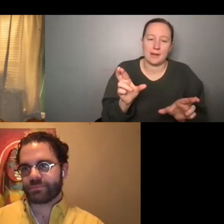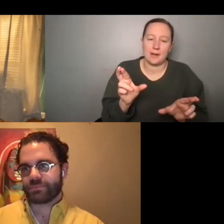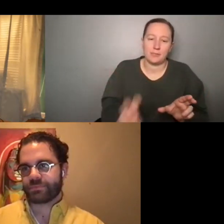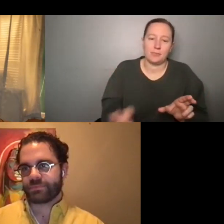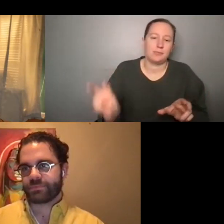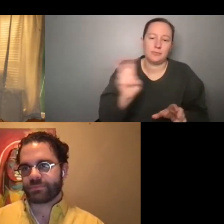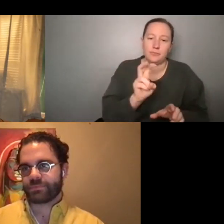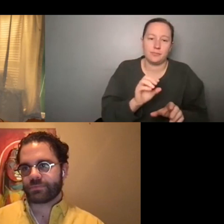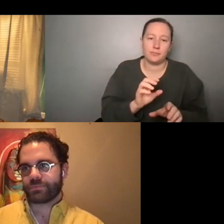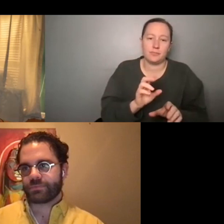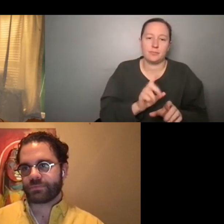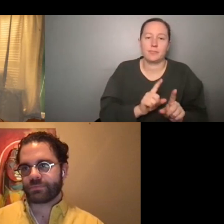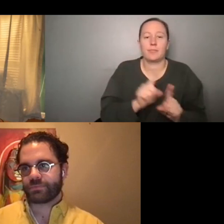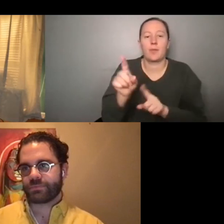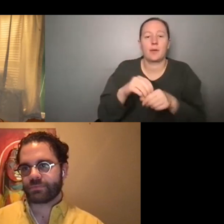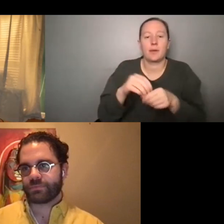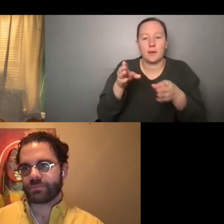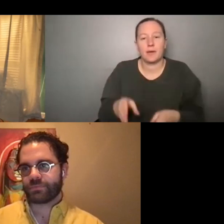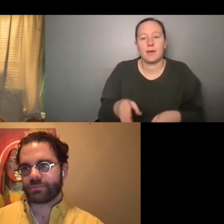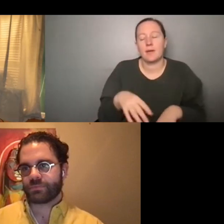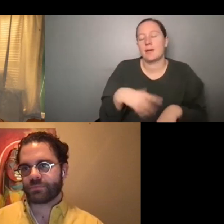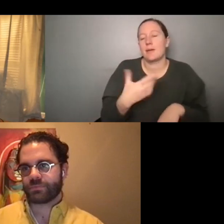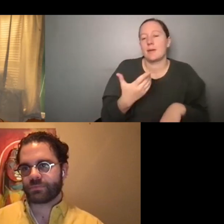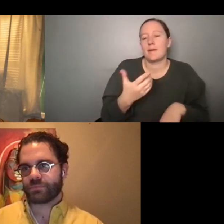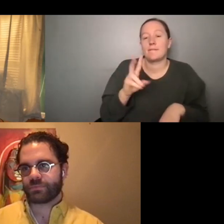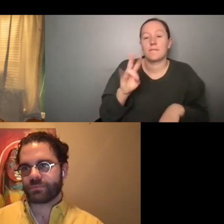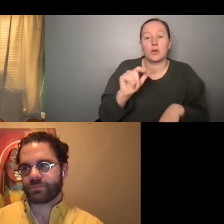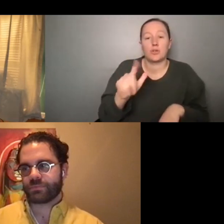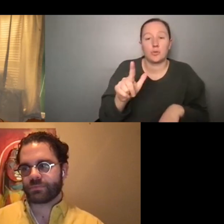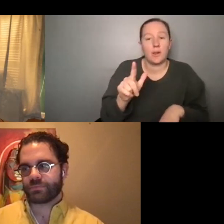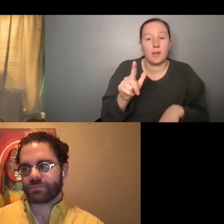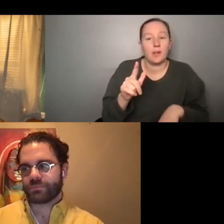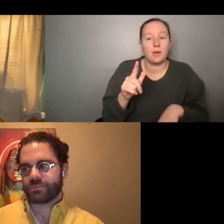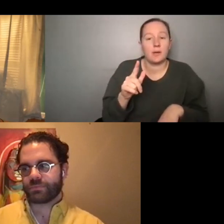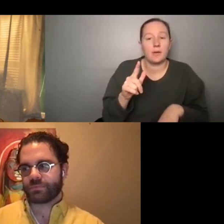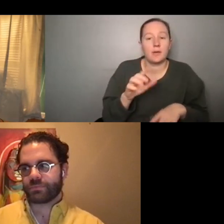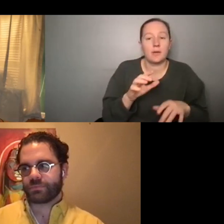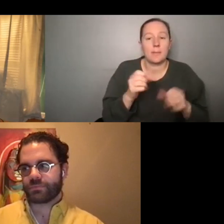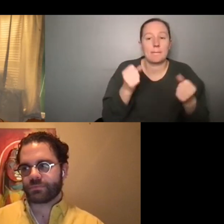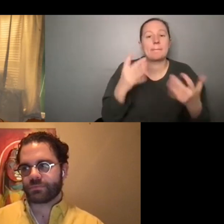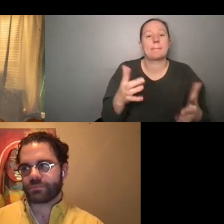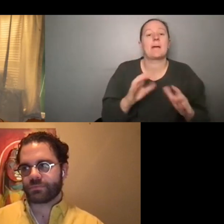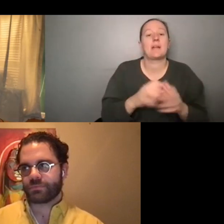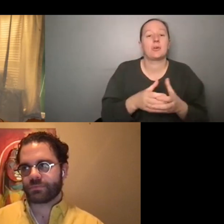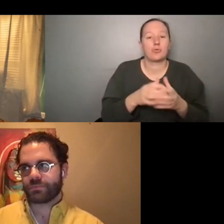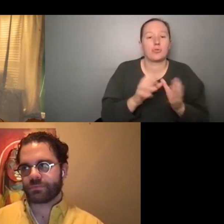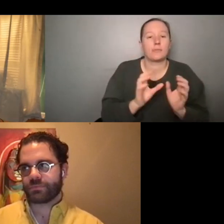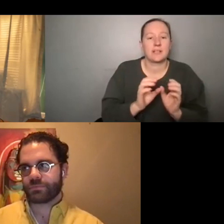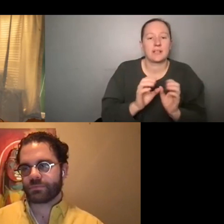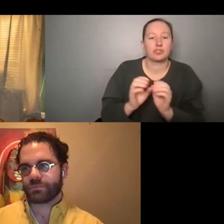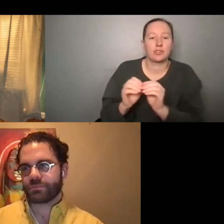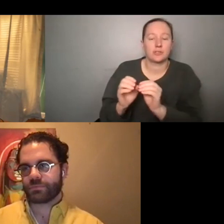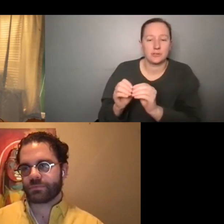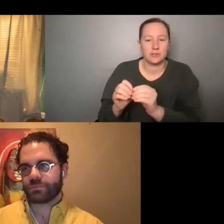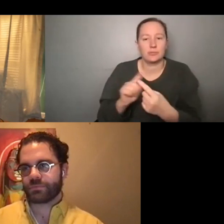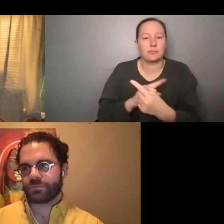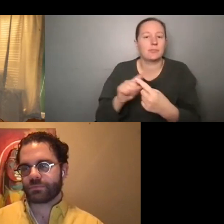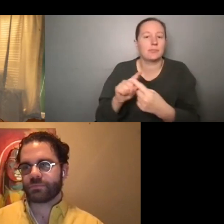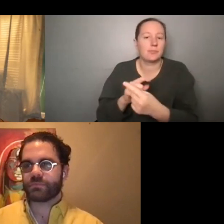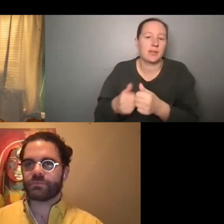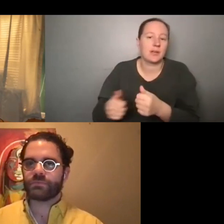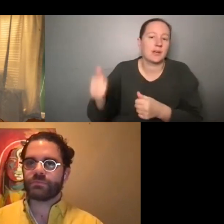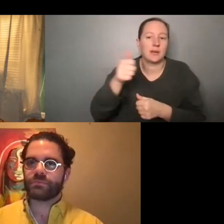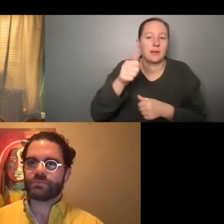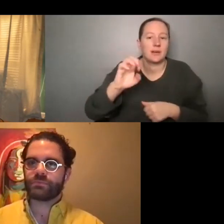so the virtual, you do a bunch of, um, group sessions. You're meeting executives, you're meeting